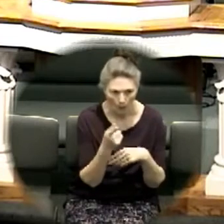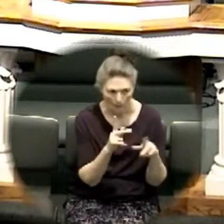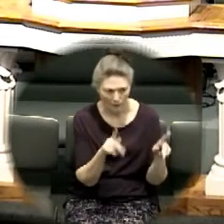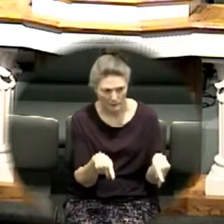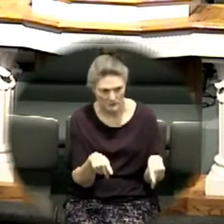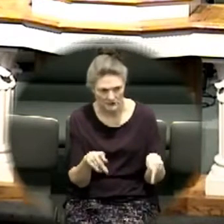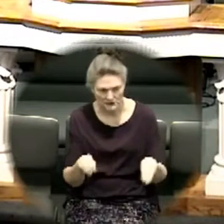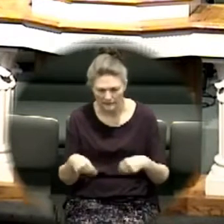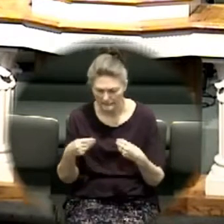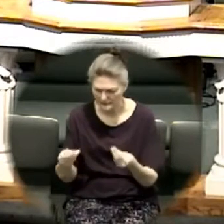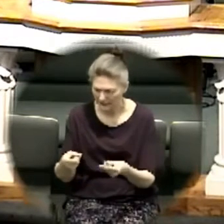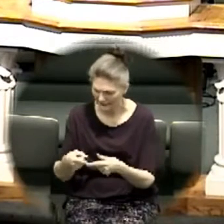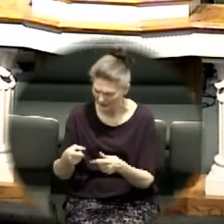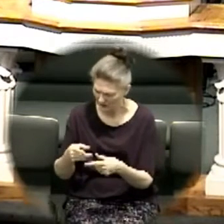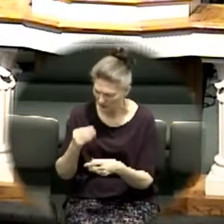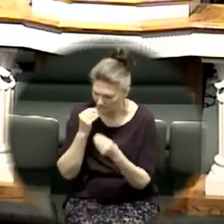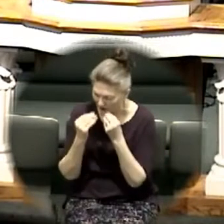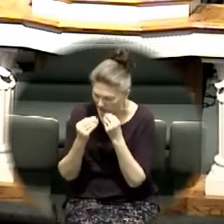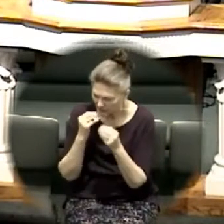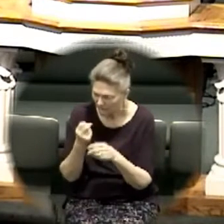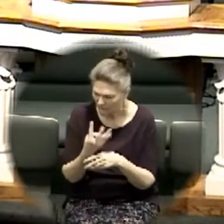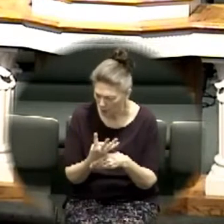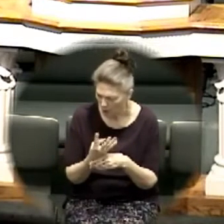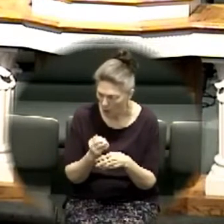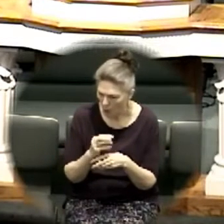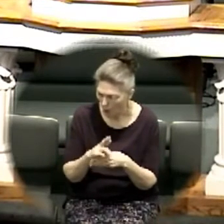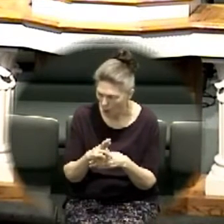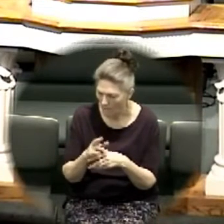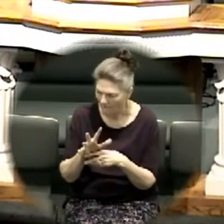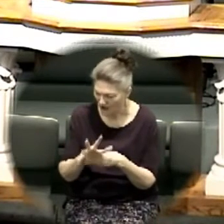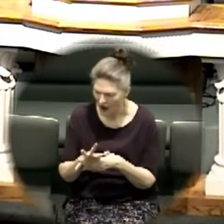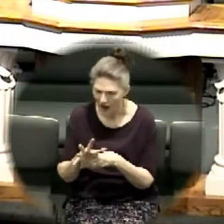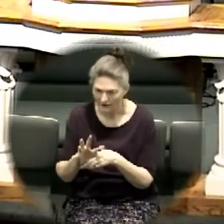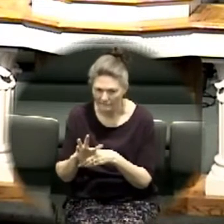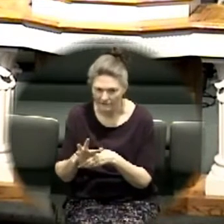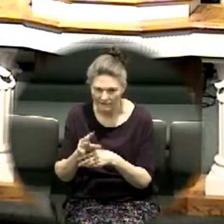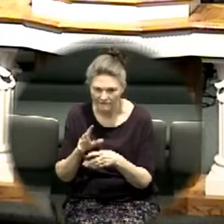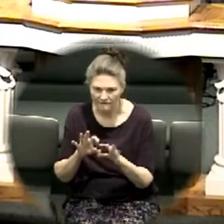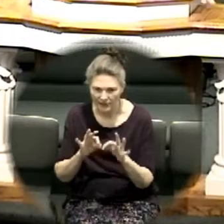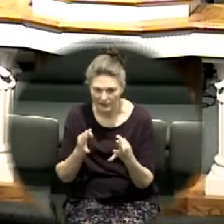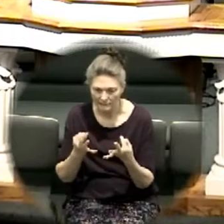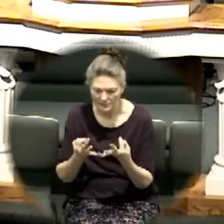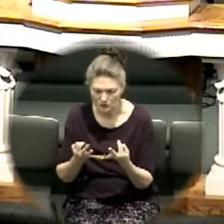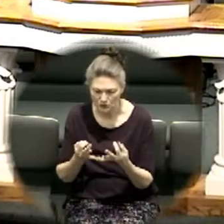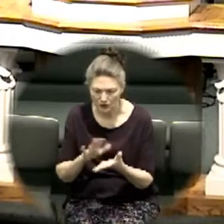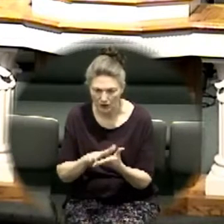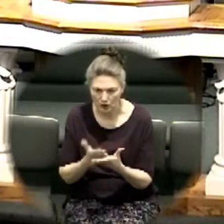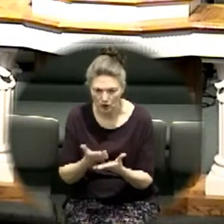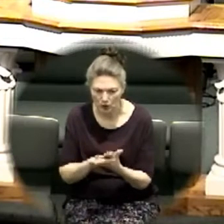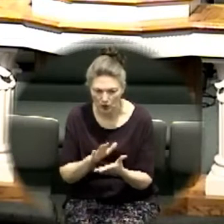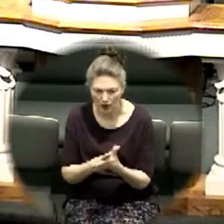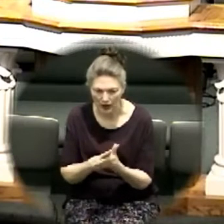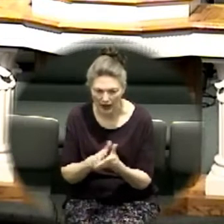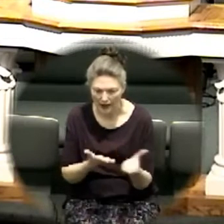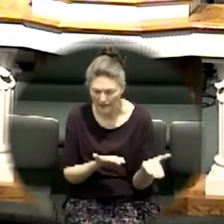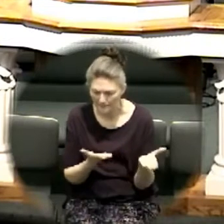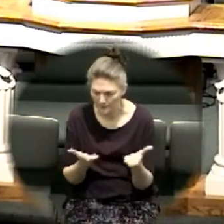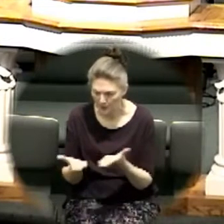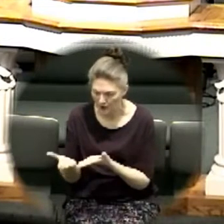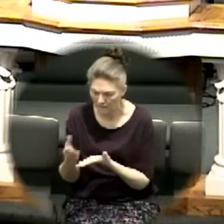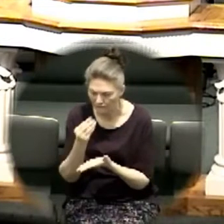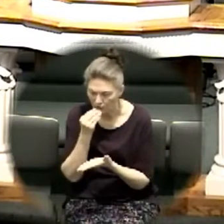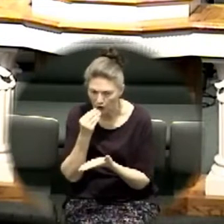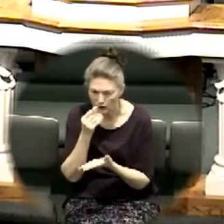said this is going to feed four or five homes because we're going to make dinners and start bringing them to our neighbors which we've never done before